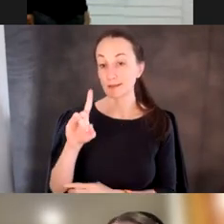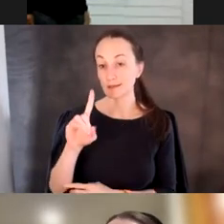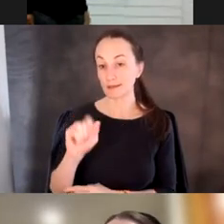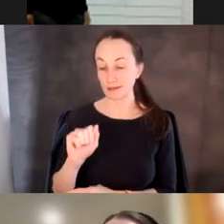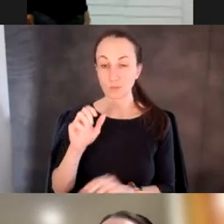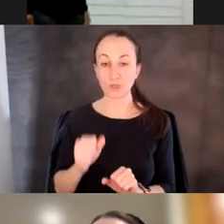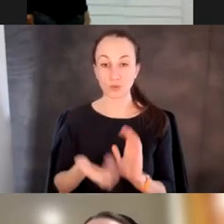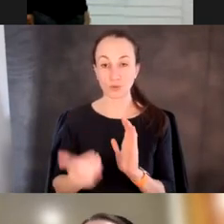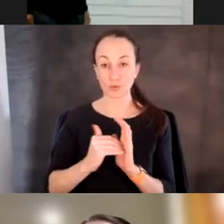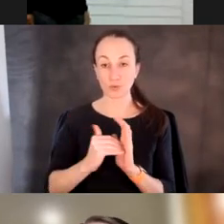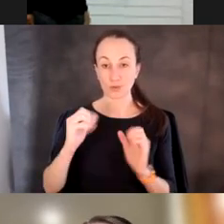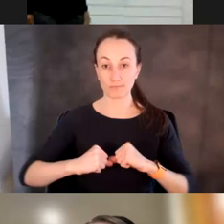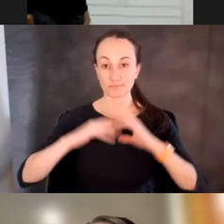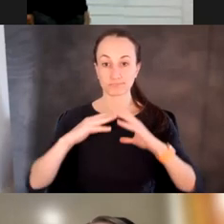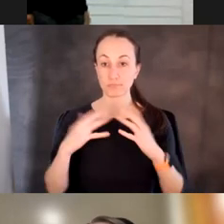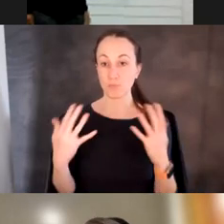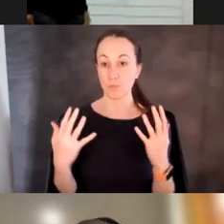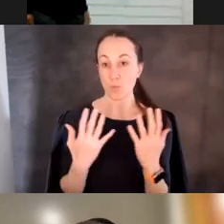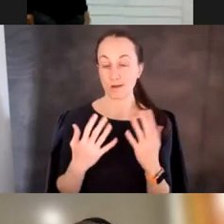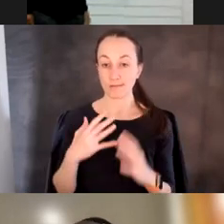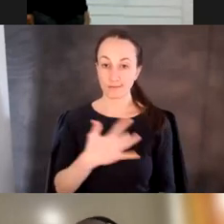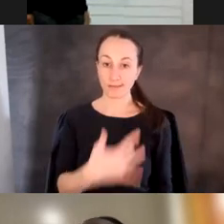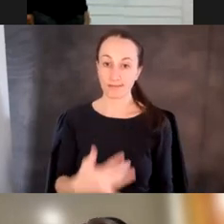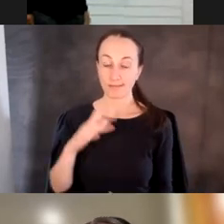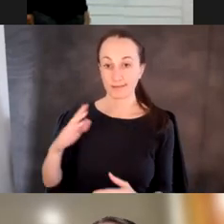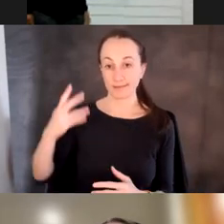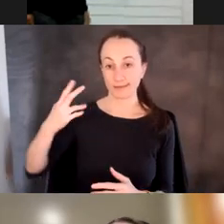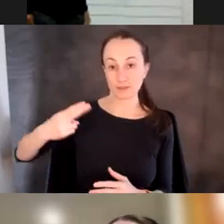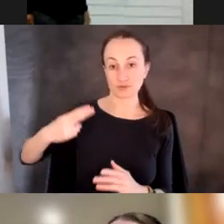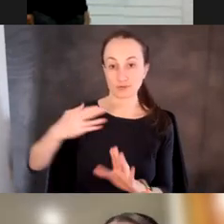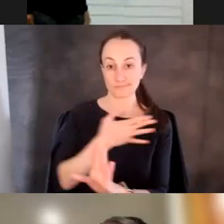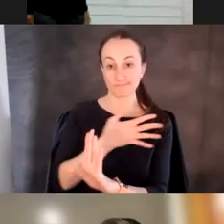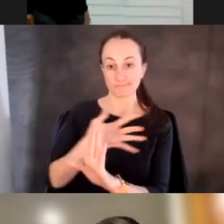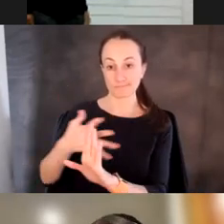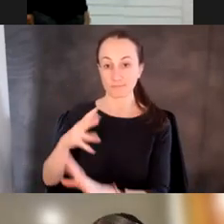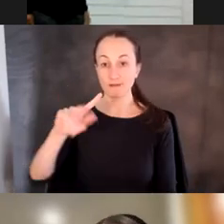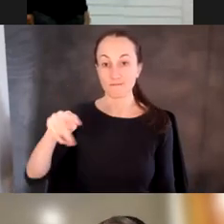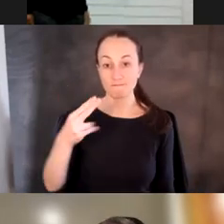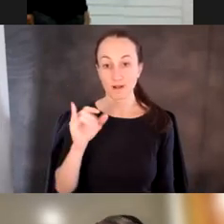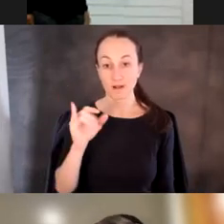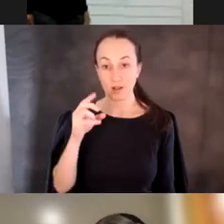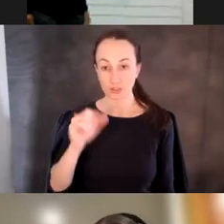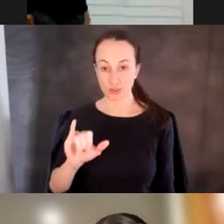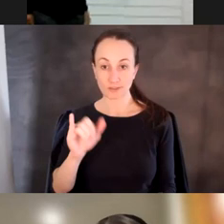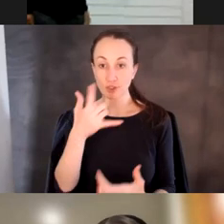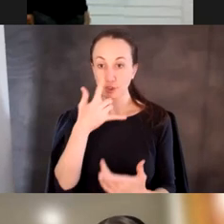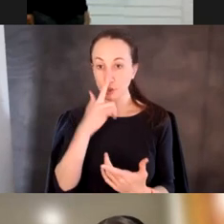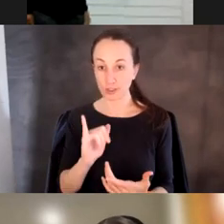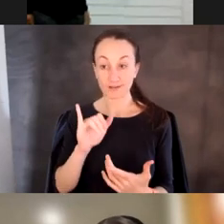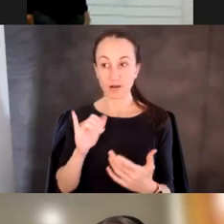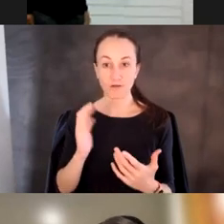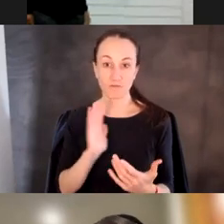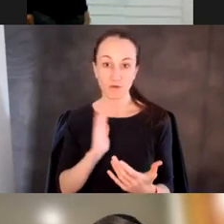reconstruct what the likely phylogeny was of how all of these different variants we see in this, this